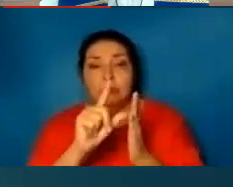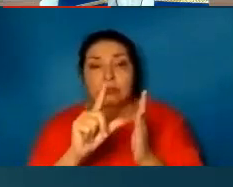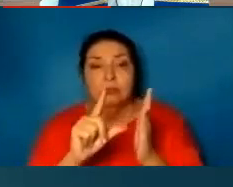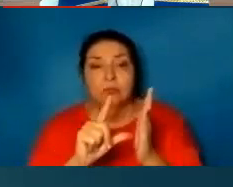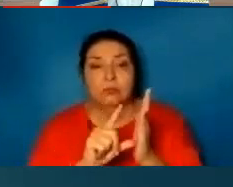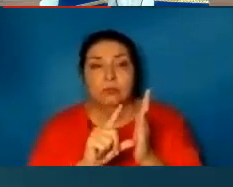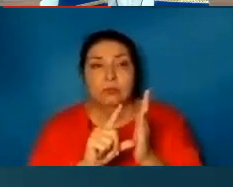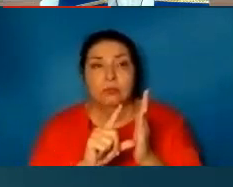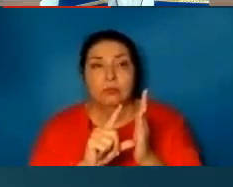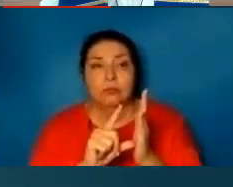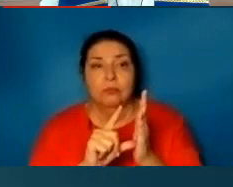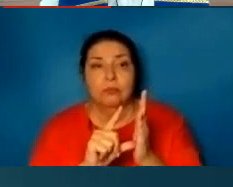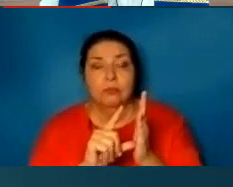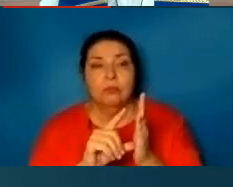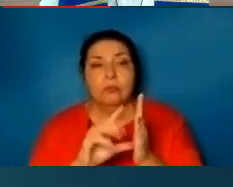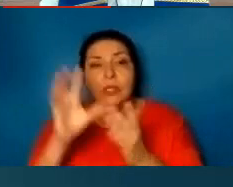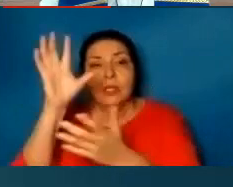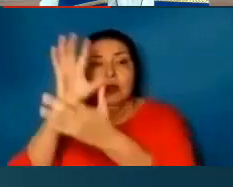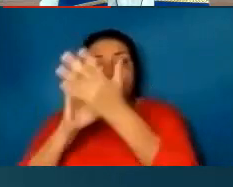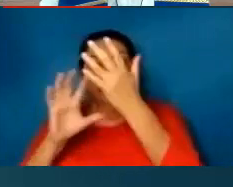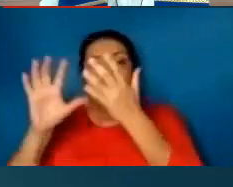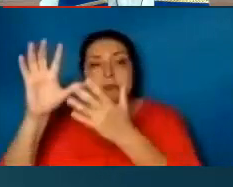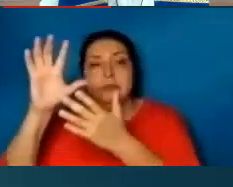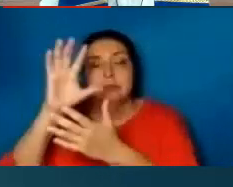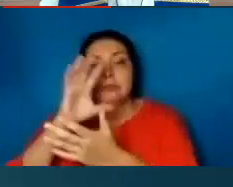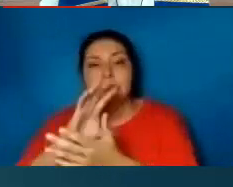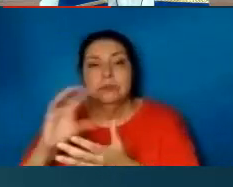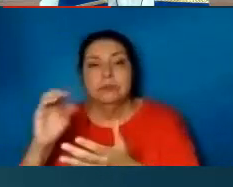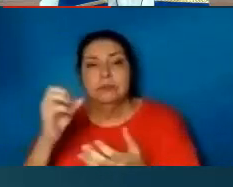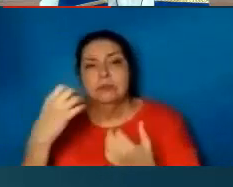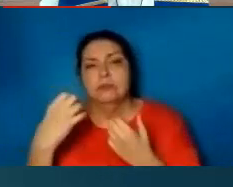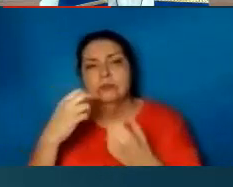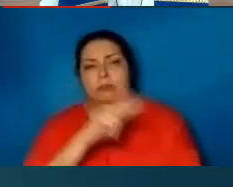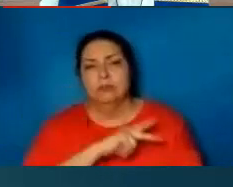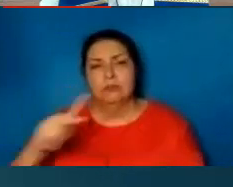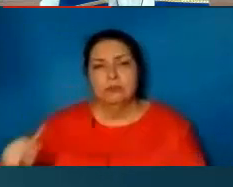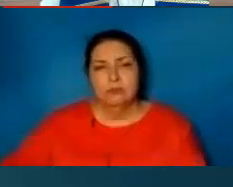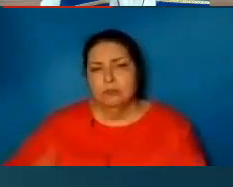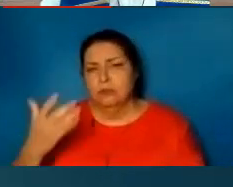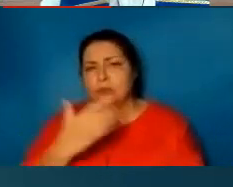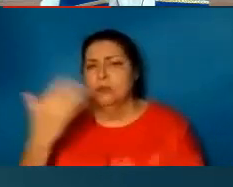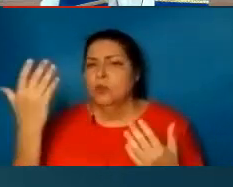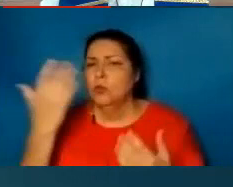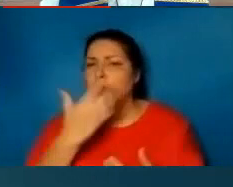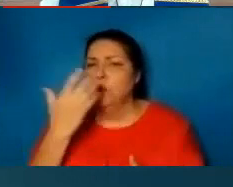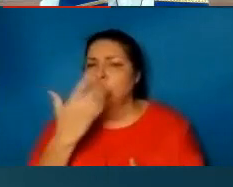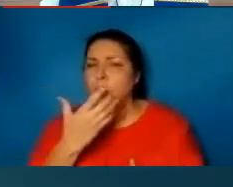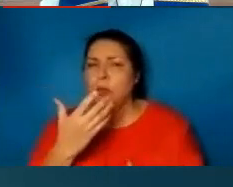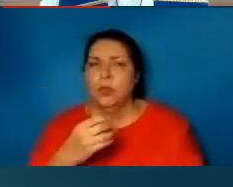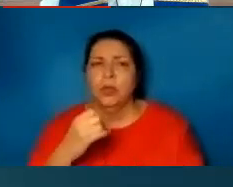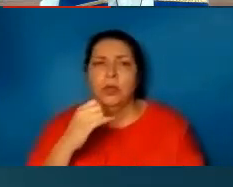O O Israel,